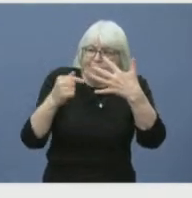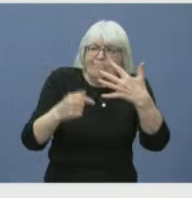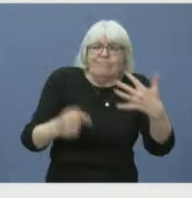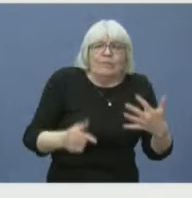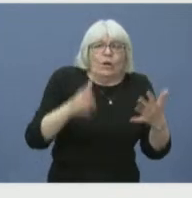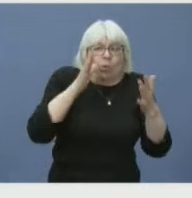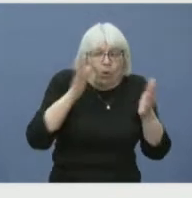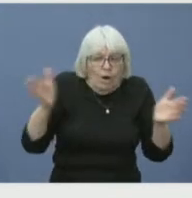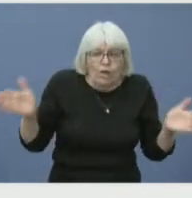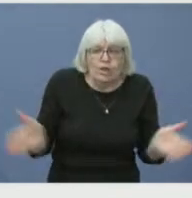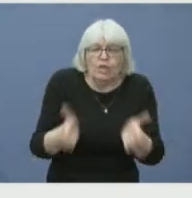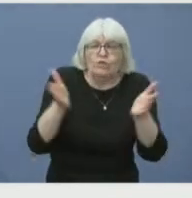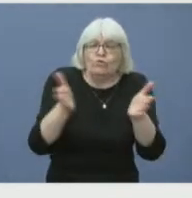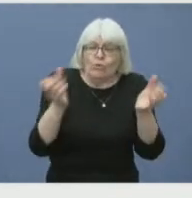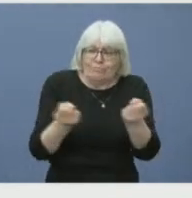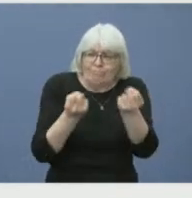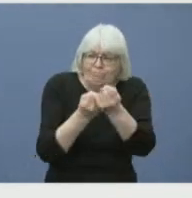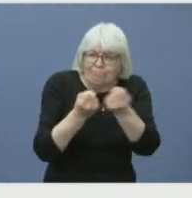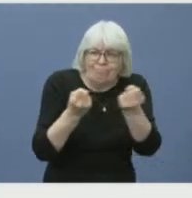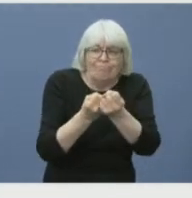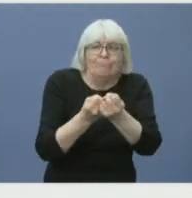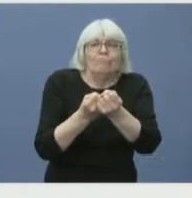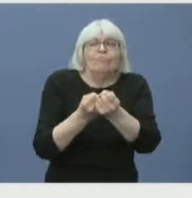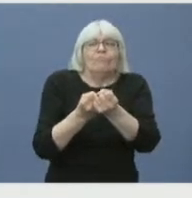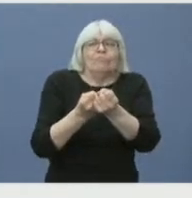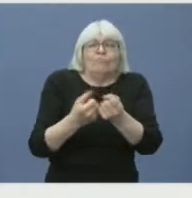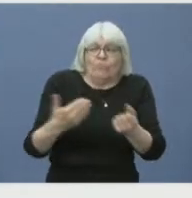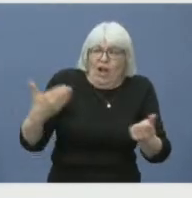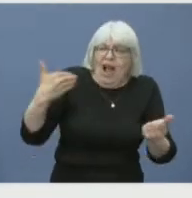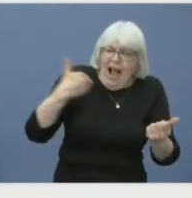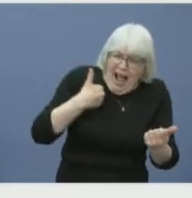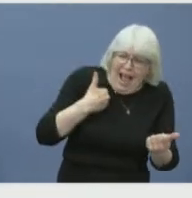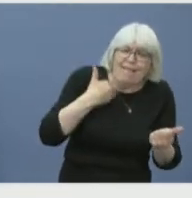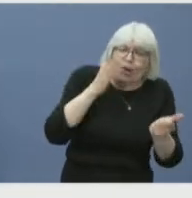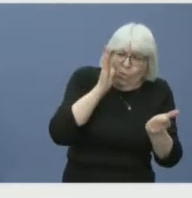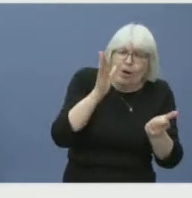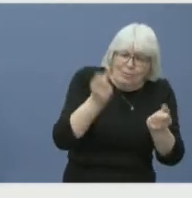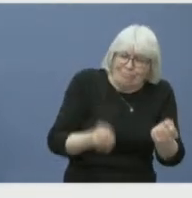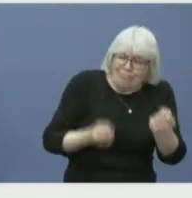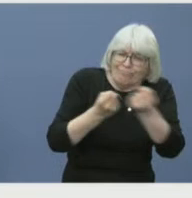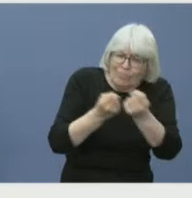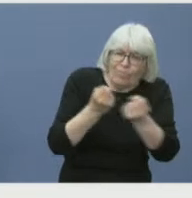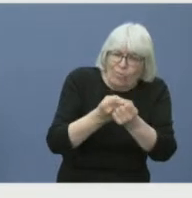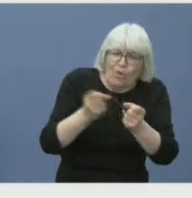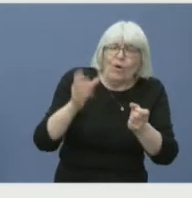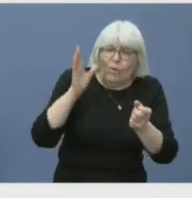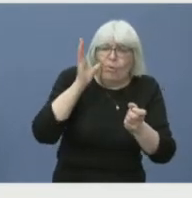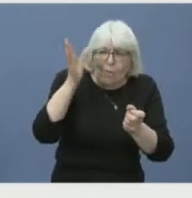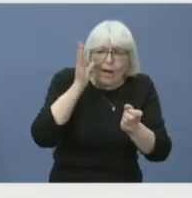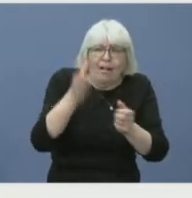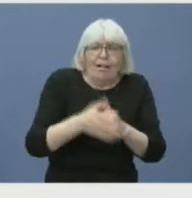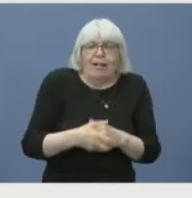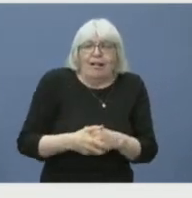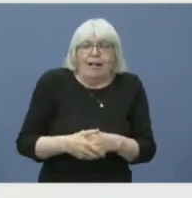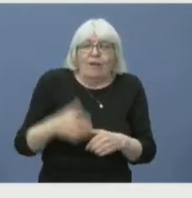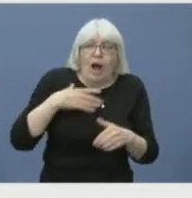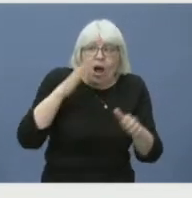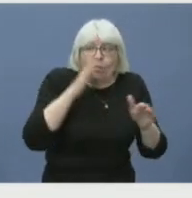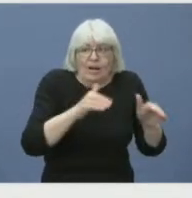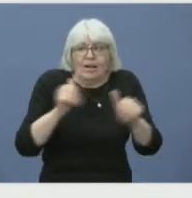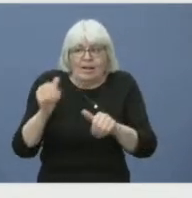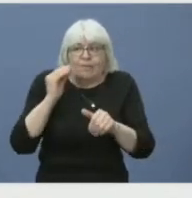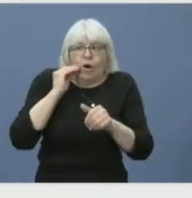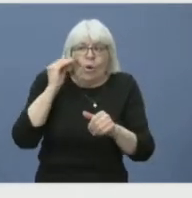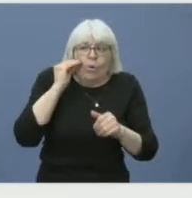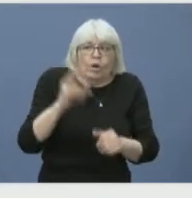There are supports in place and more to come. As of today, people displaced by wildfires can call 2-1-1